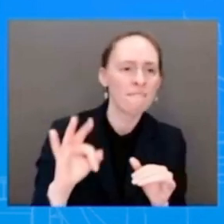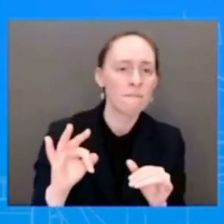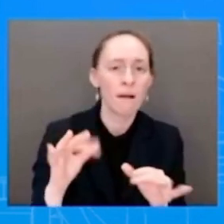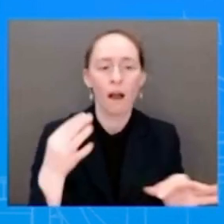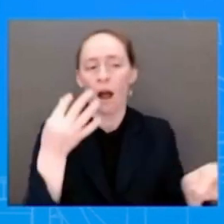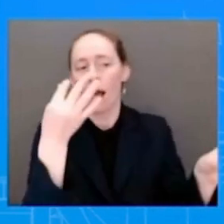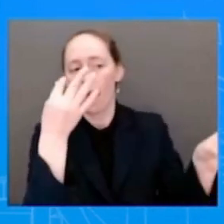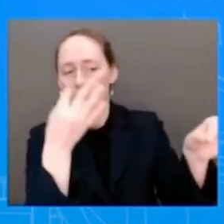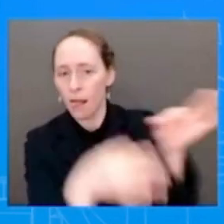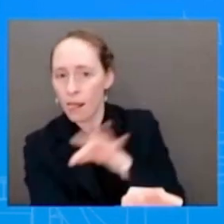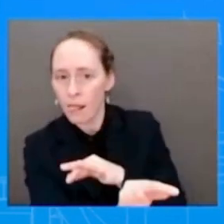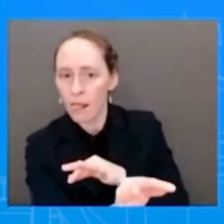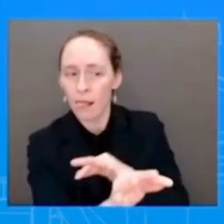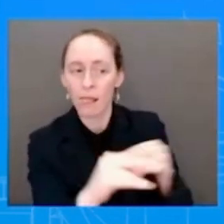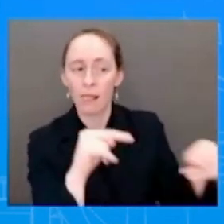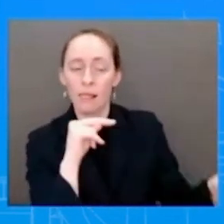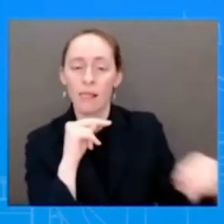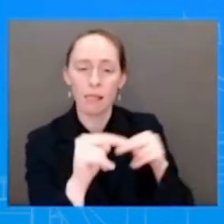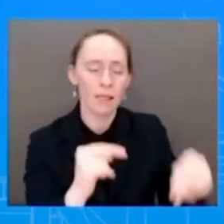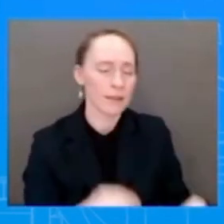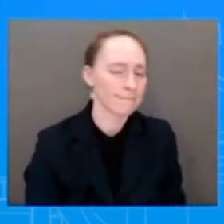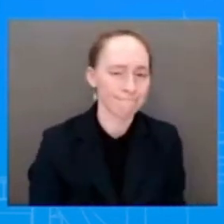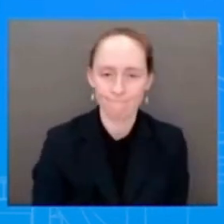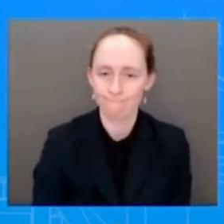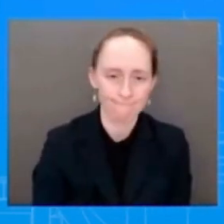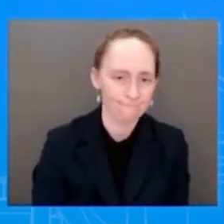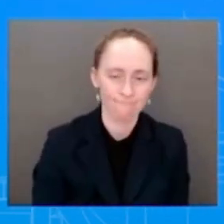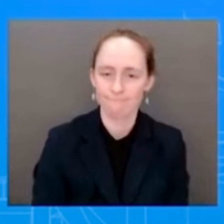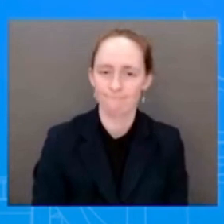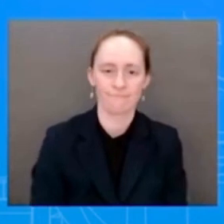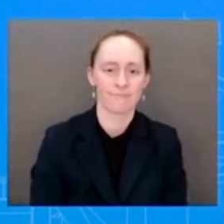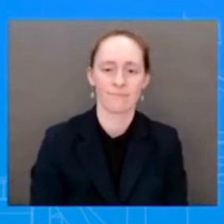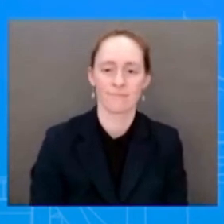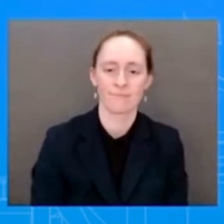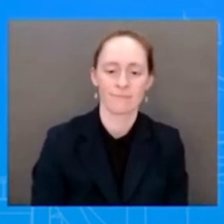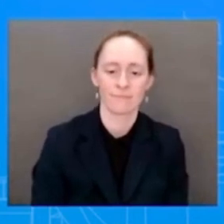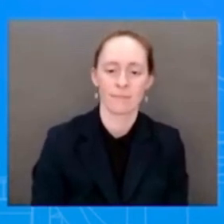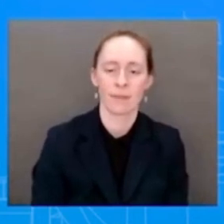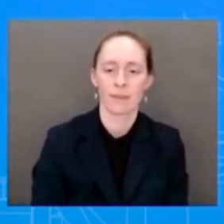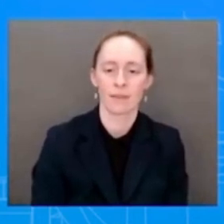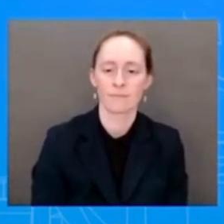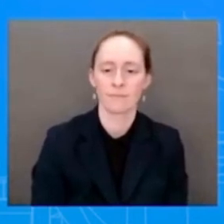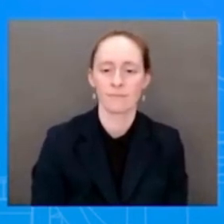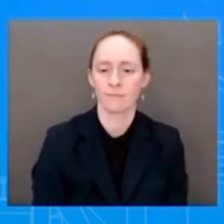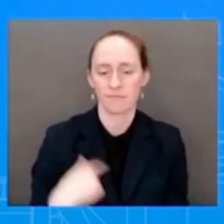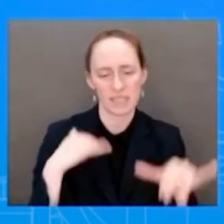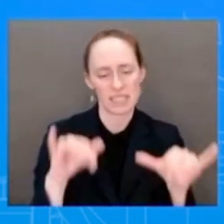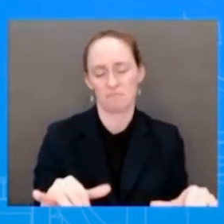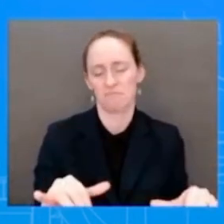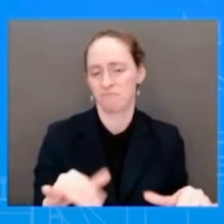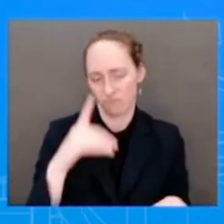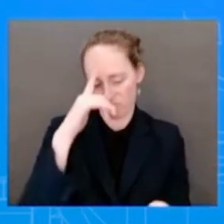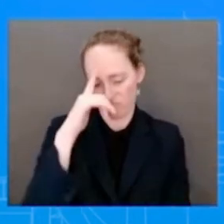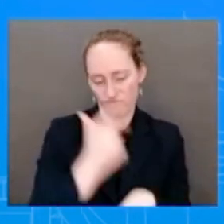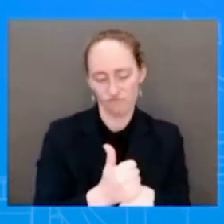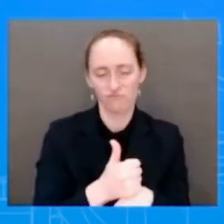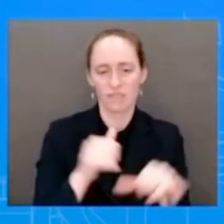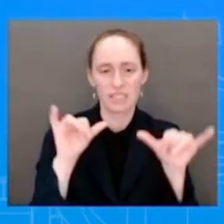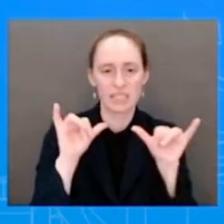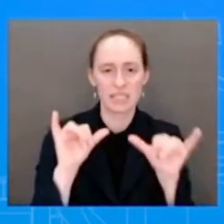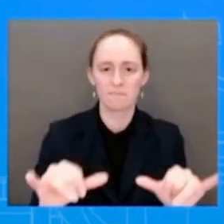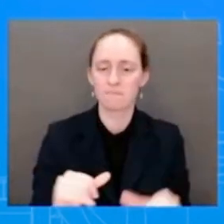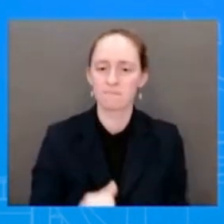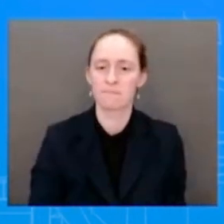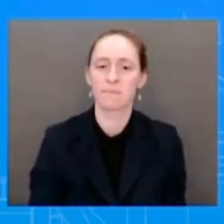we still stand by that. That has not changed. We believe, we truly believe it is a constitutional duty of Congress,